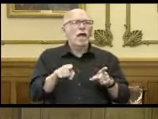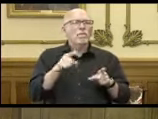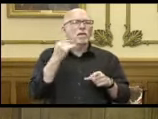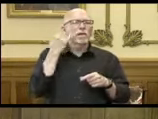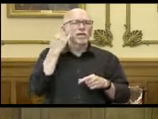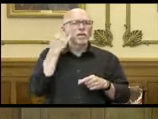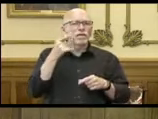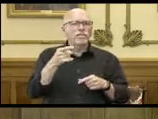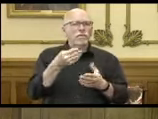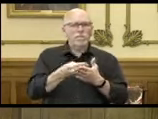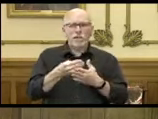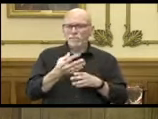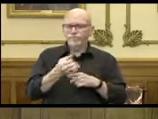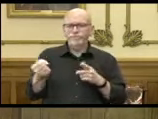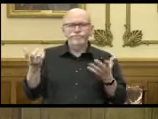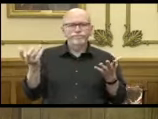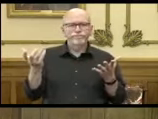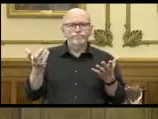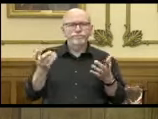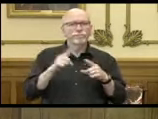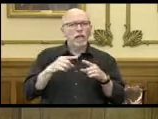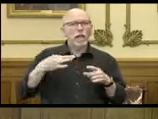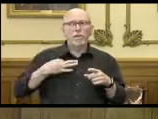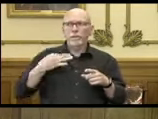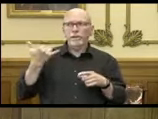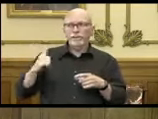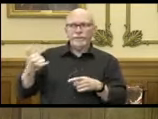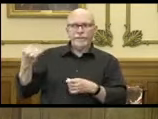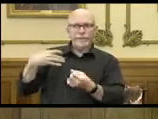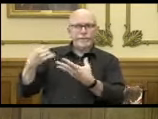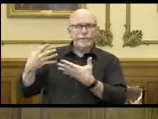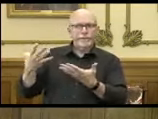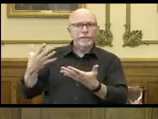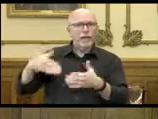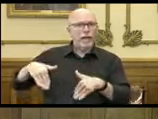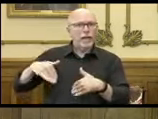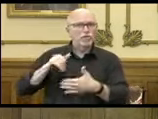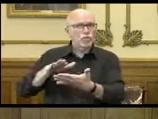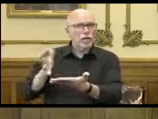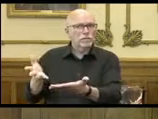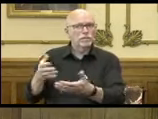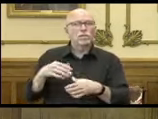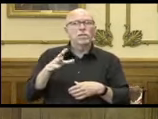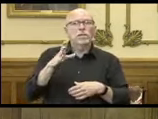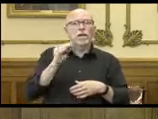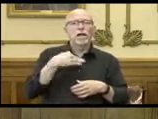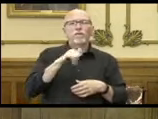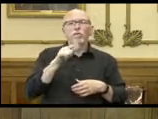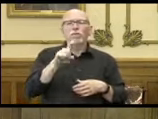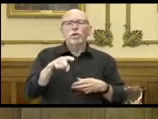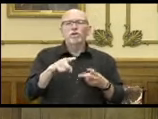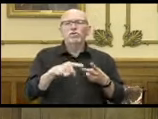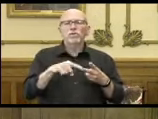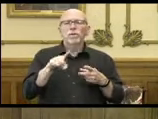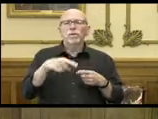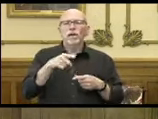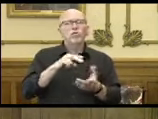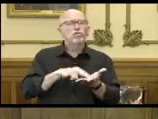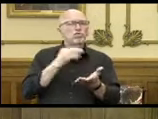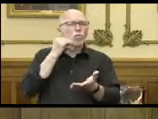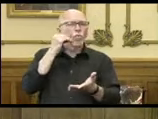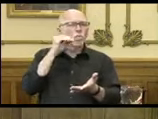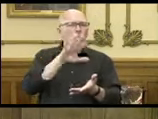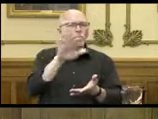the money runs out, but applications still haven't been addressed. And then I also have a question about the nursing